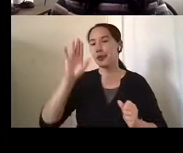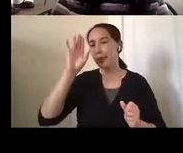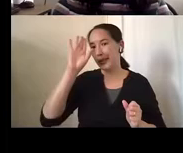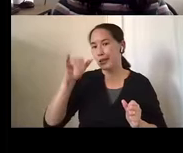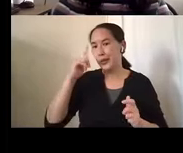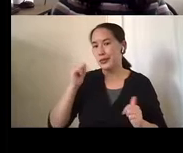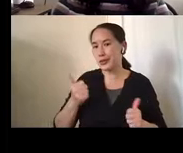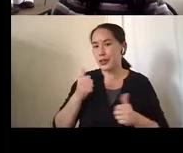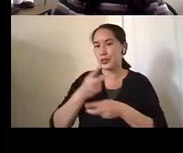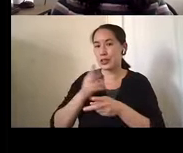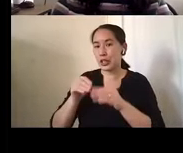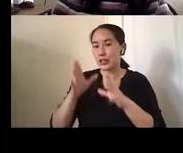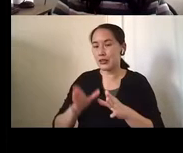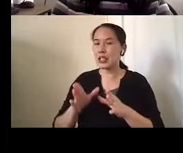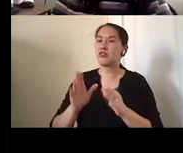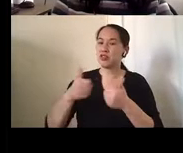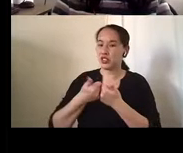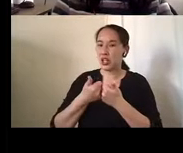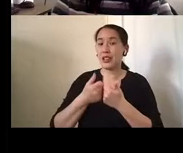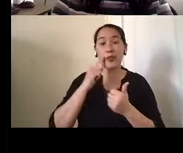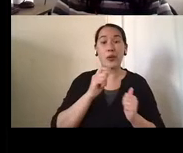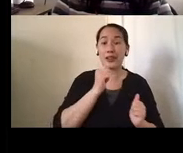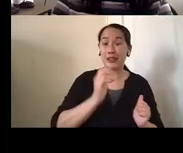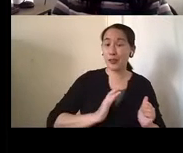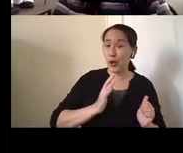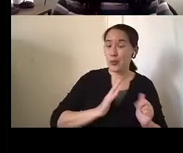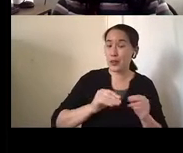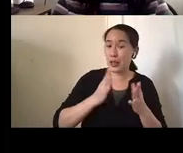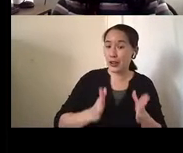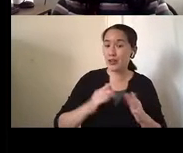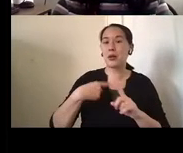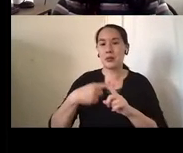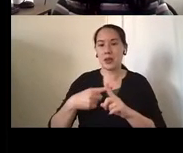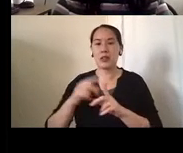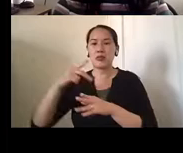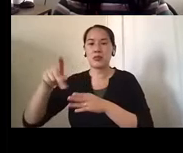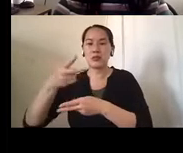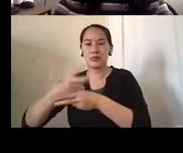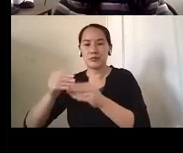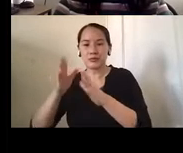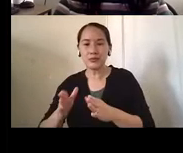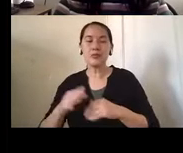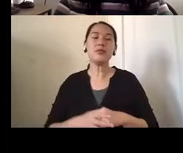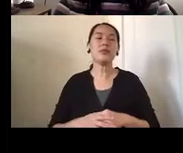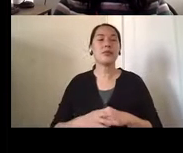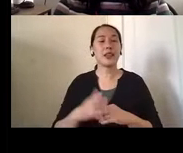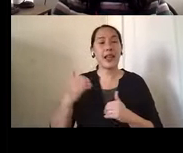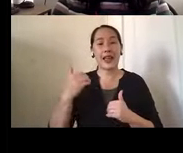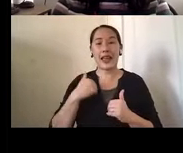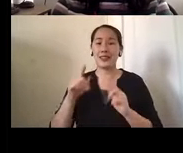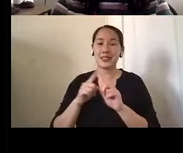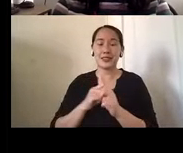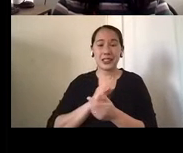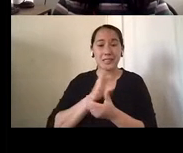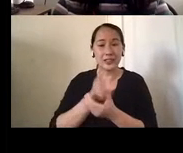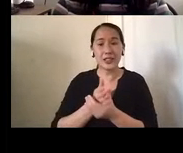challenging for both professional and informal caregivers. Um, there are interventions and resources that can support caregivers